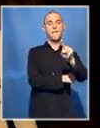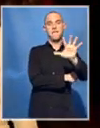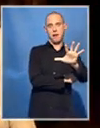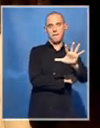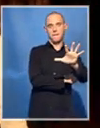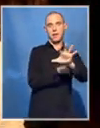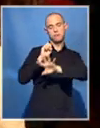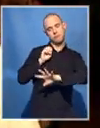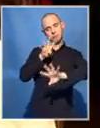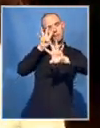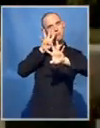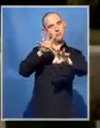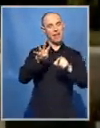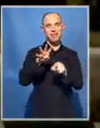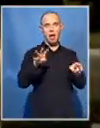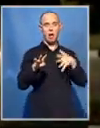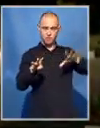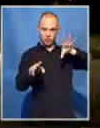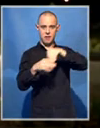A spirited march to the buses.